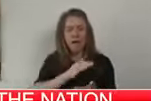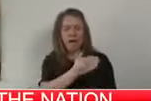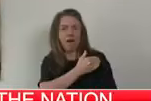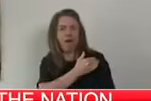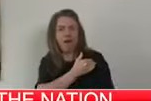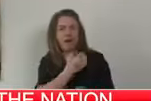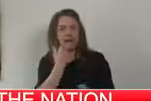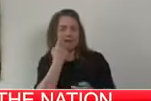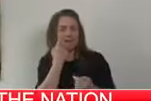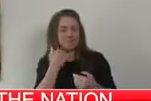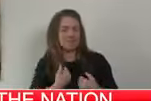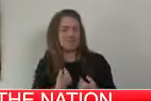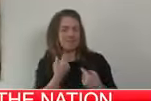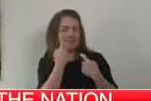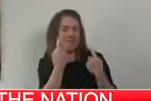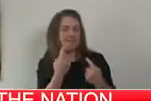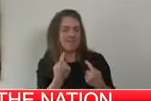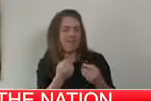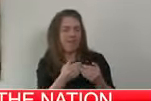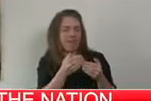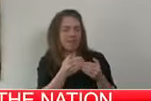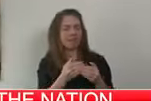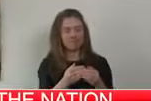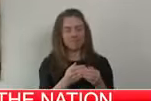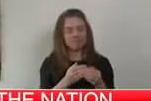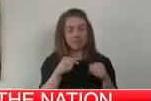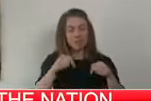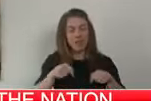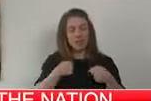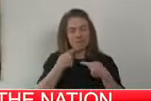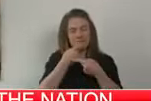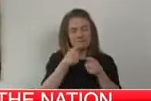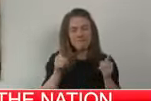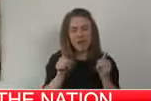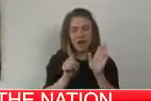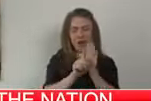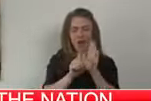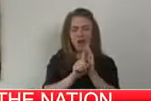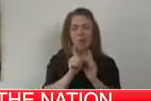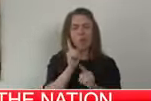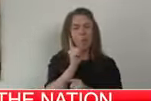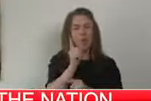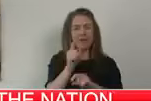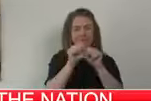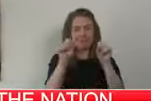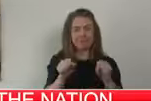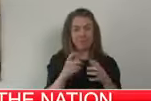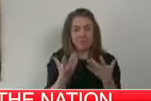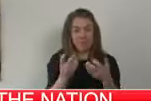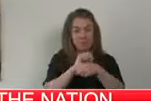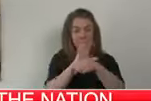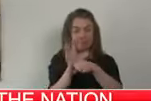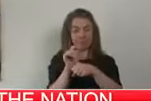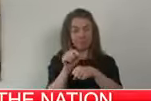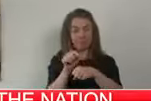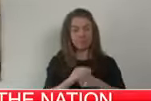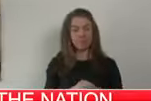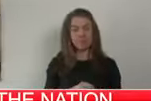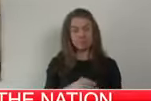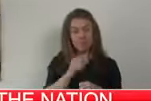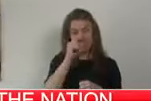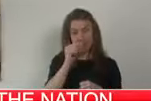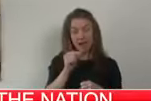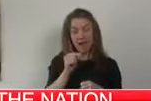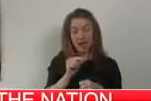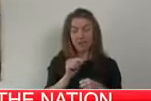Today I am announcing an alert system for COVID-19. That alert system can apply to the